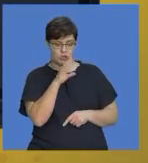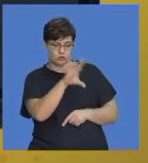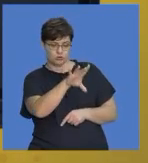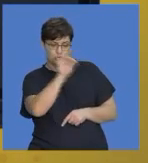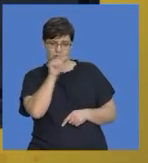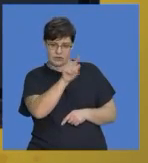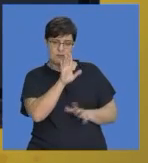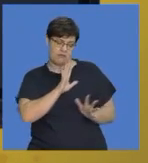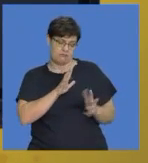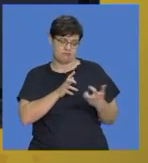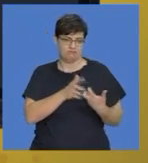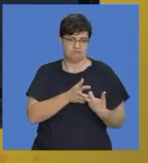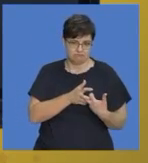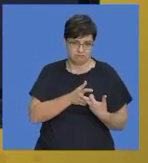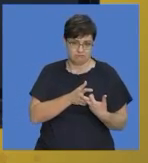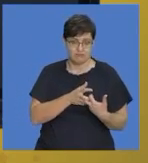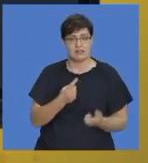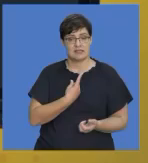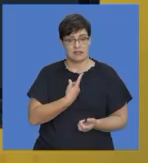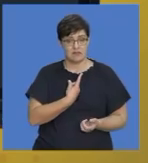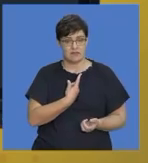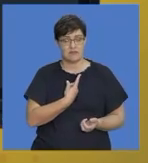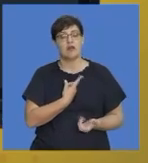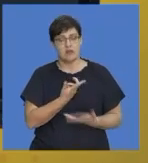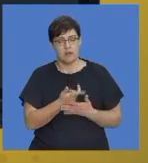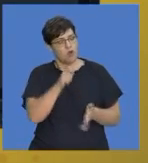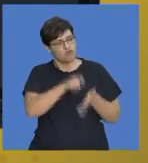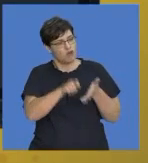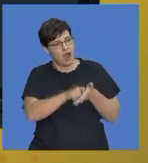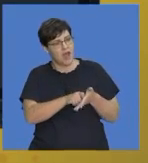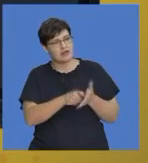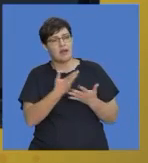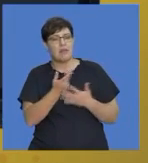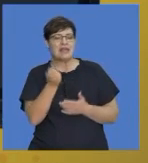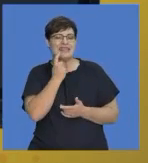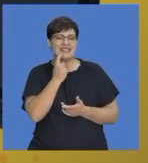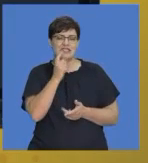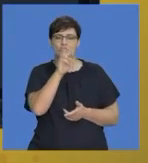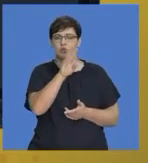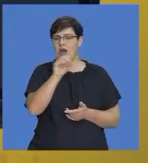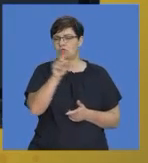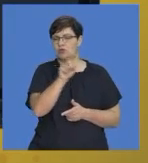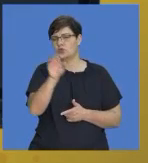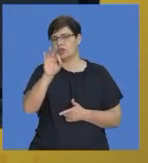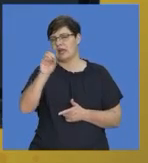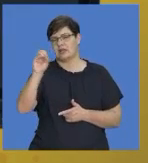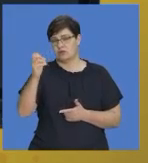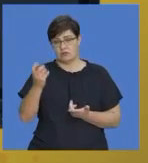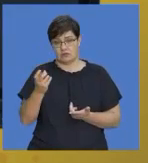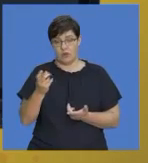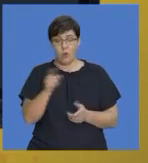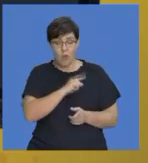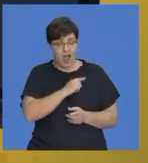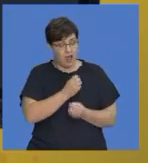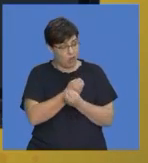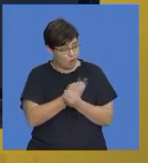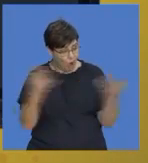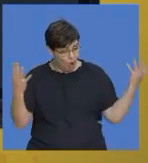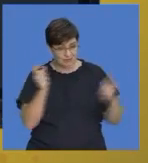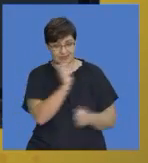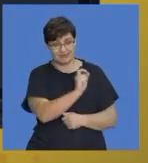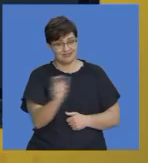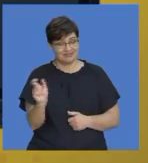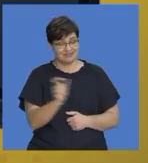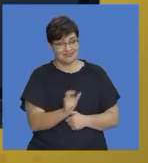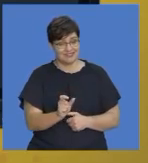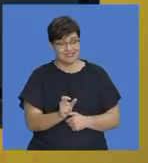relate to, a question that you can obviously write on. 250 to 300 words is a lot of writing, but you need to manage